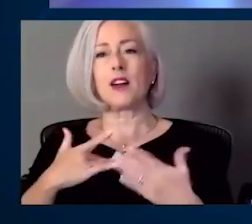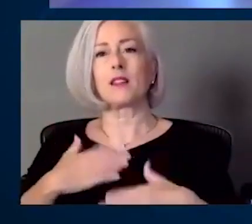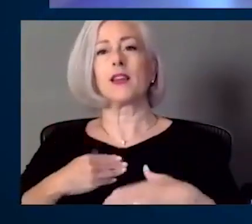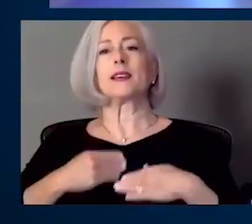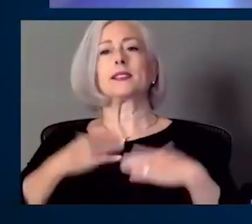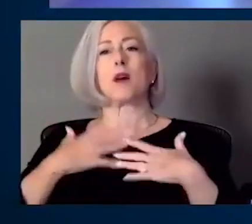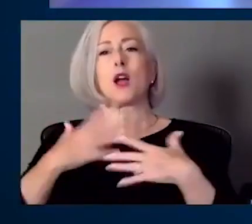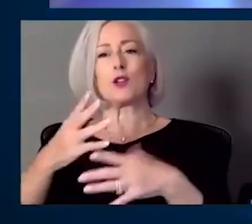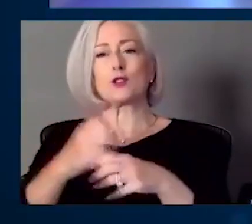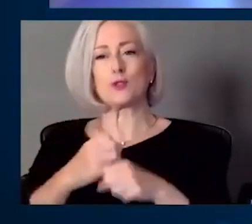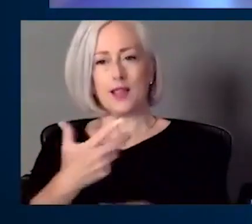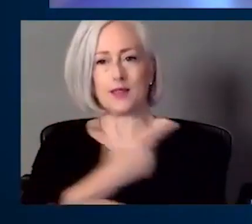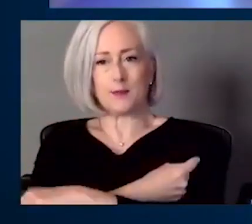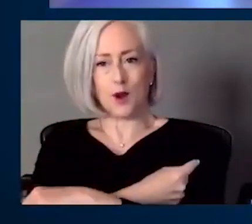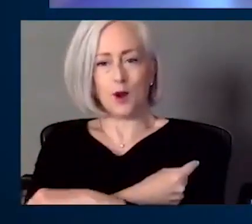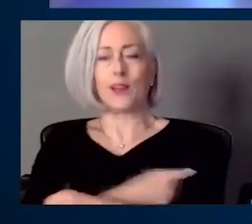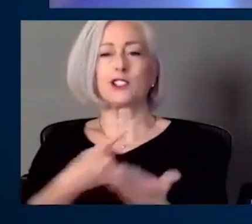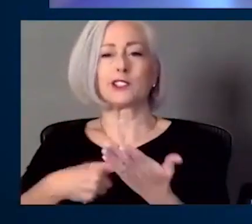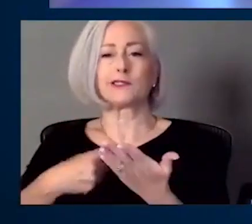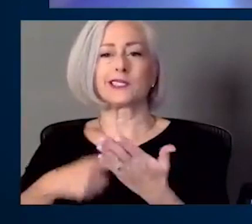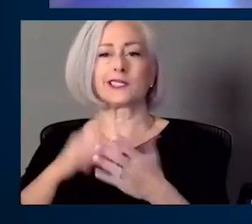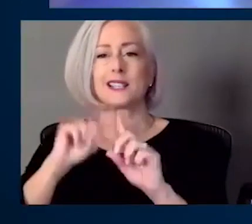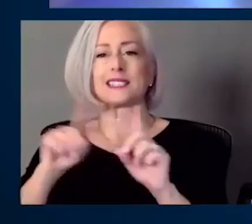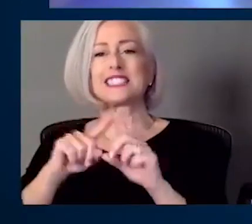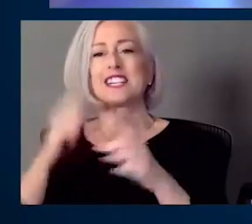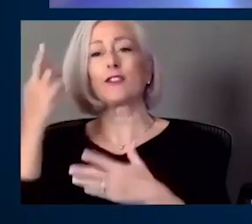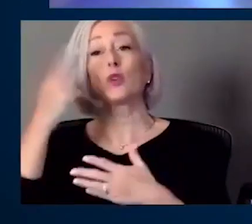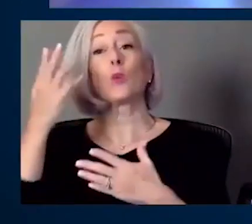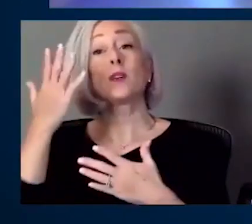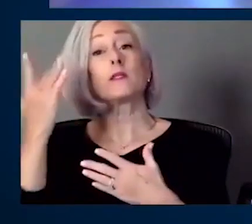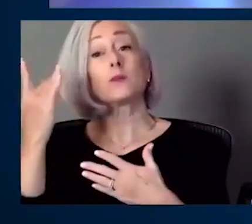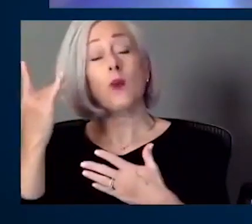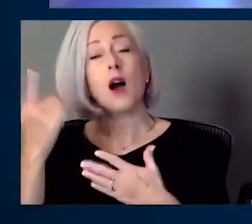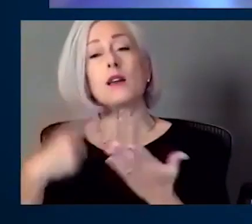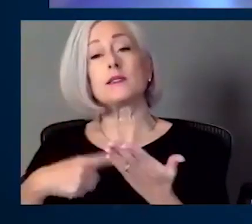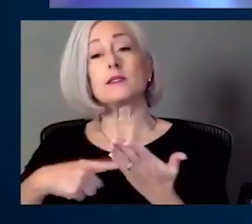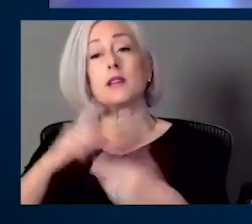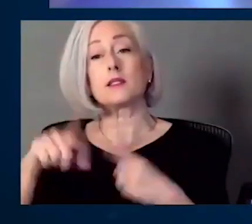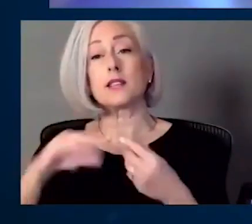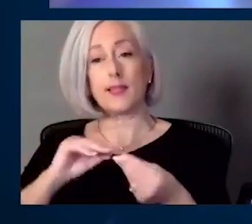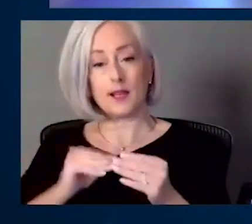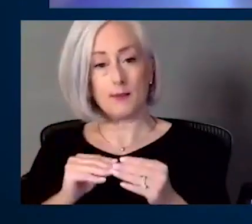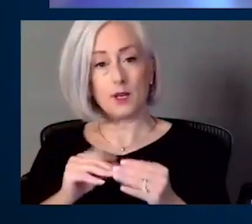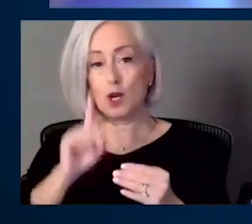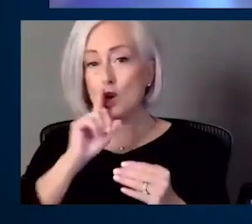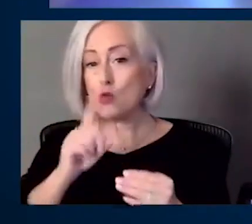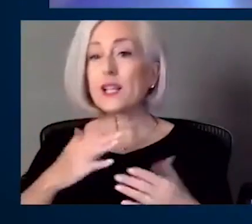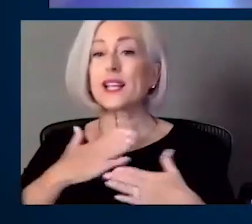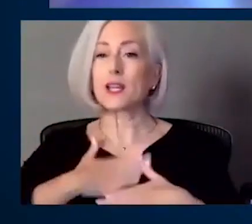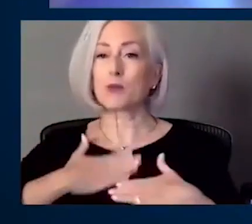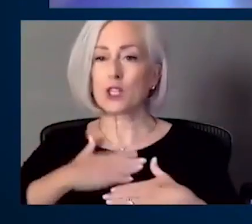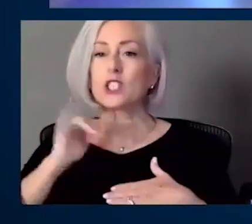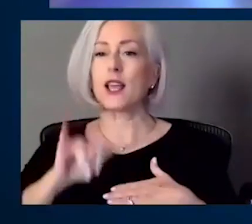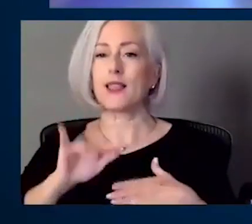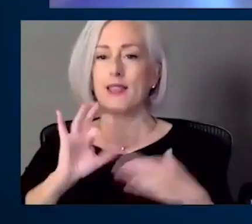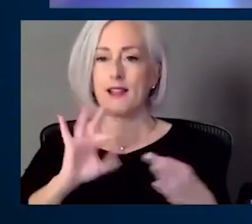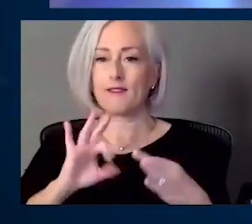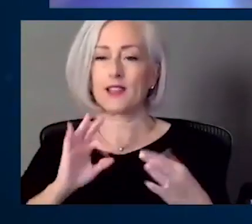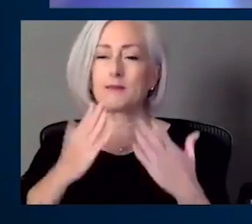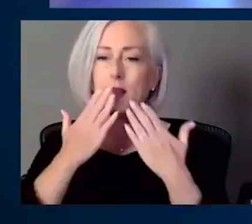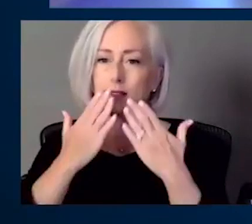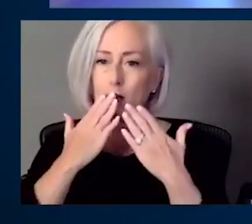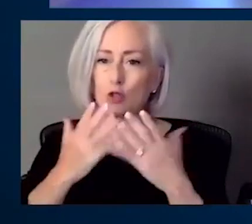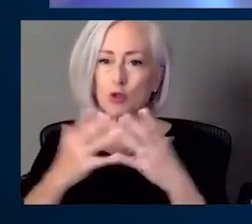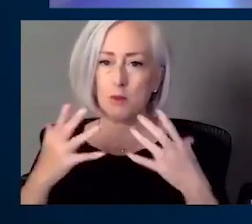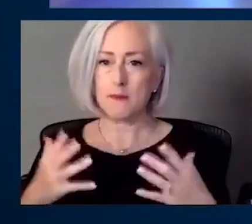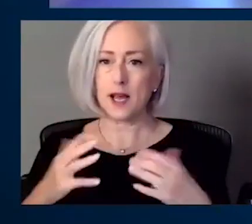about the reasons why, but it's just talking about the numbers and we, we appreciate that feedback so much. A couple of